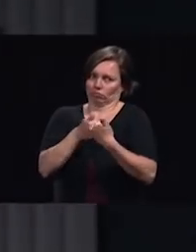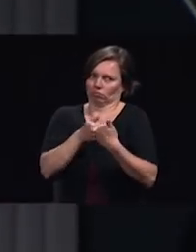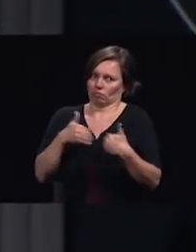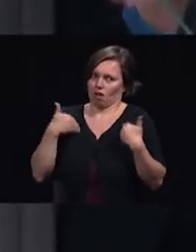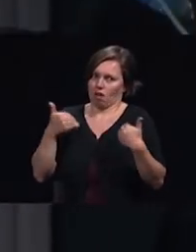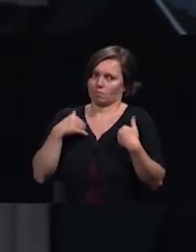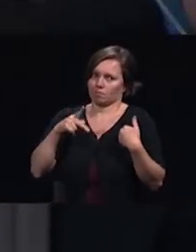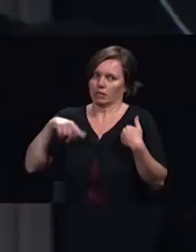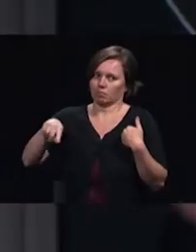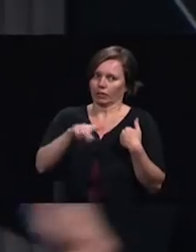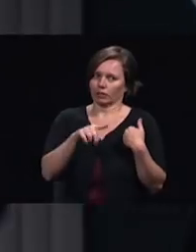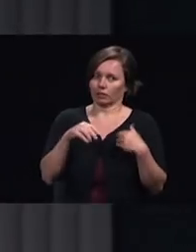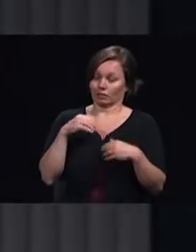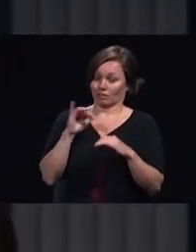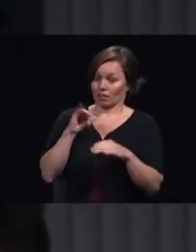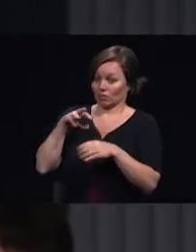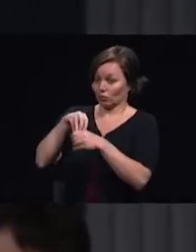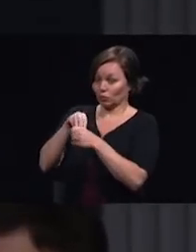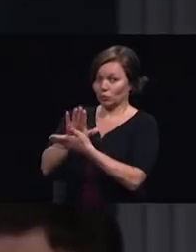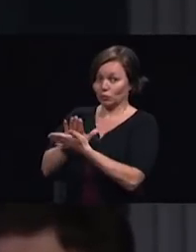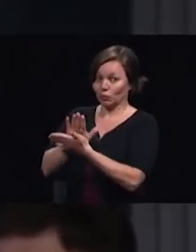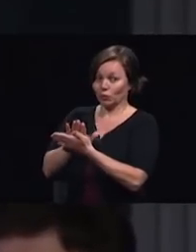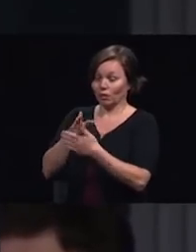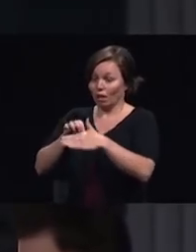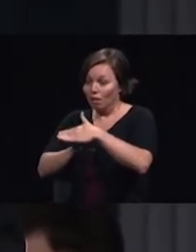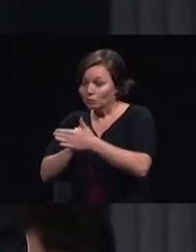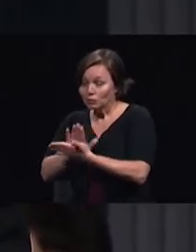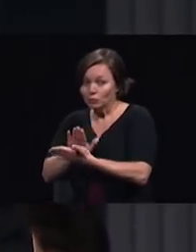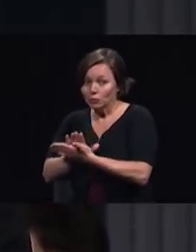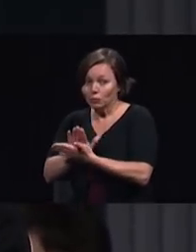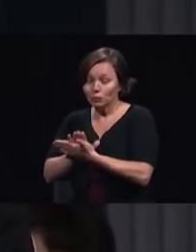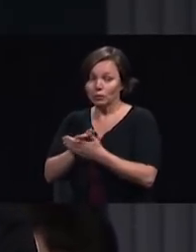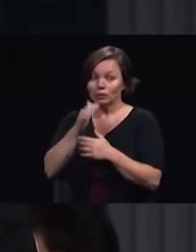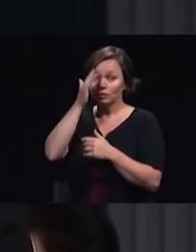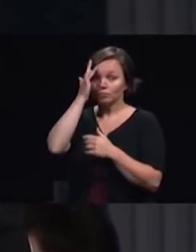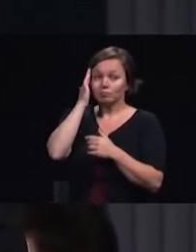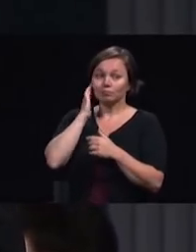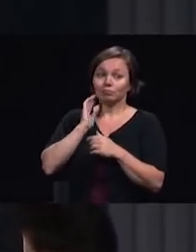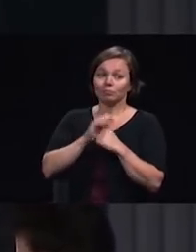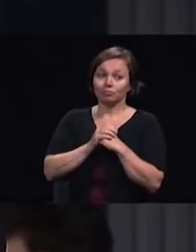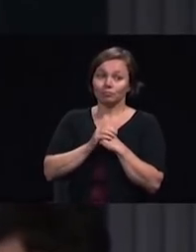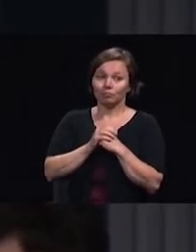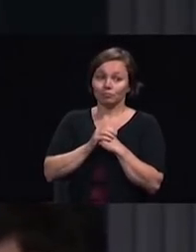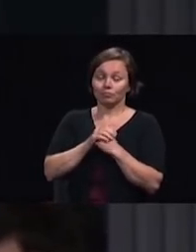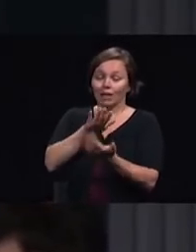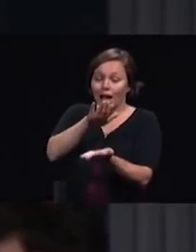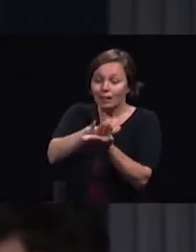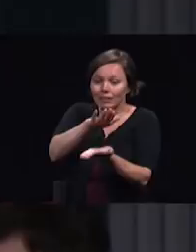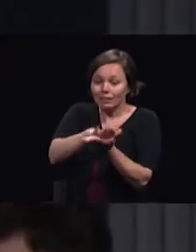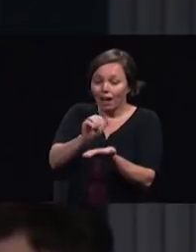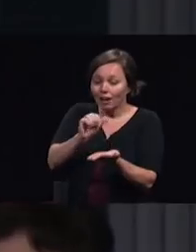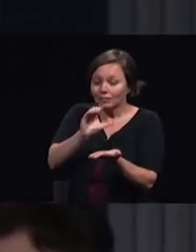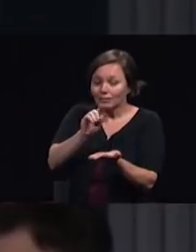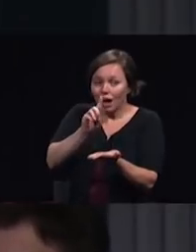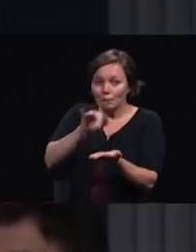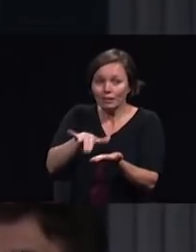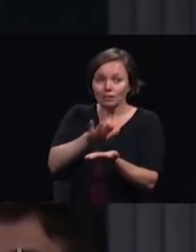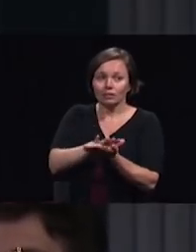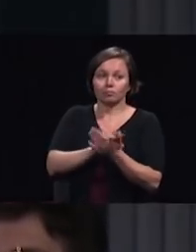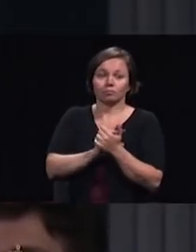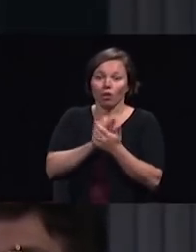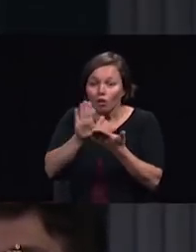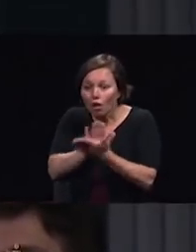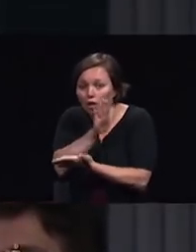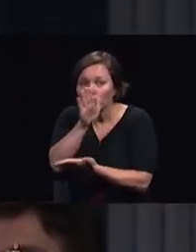schools our elementary schools our secondary our academies our colleges and universities for you young